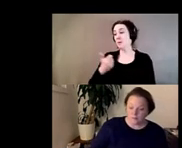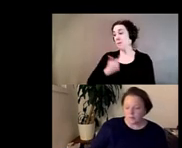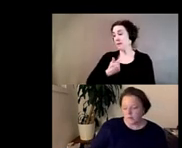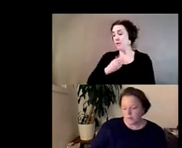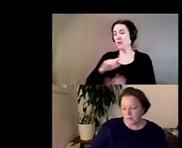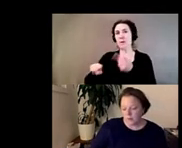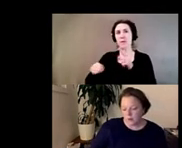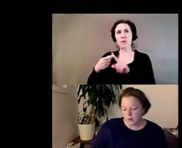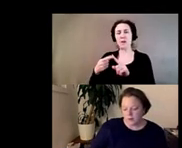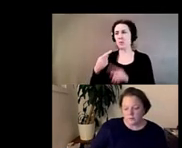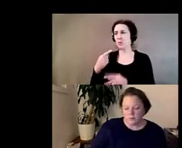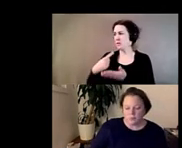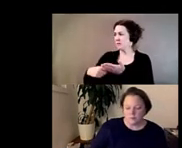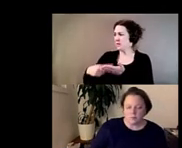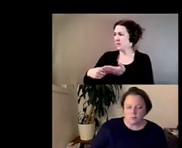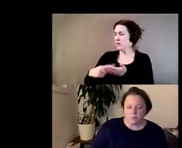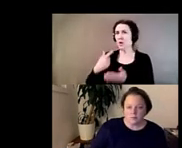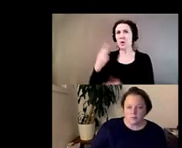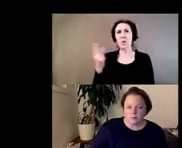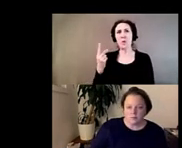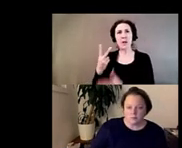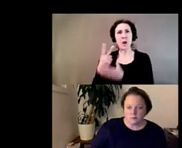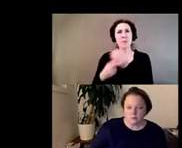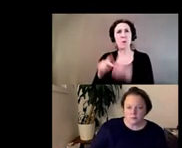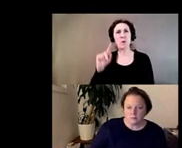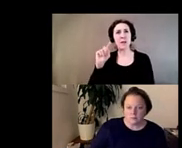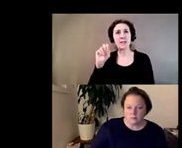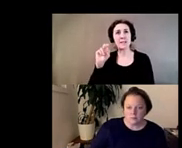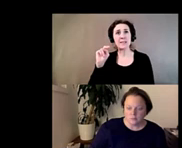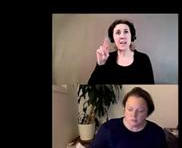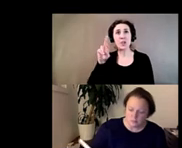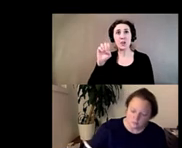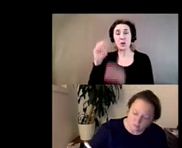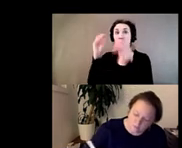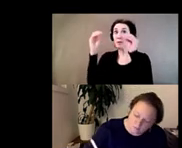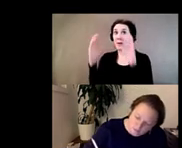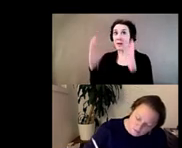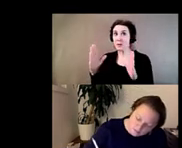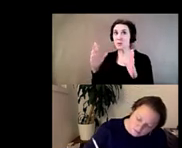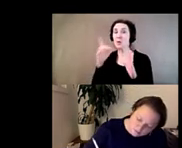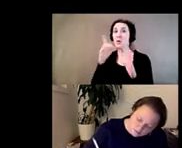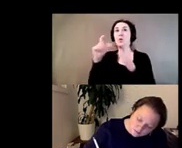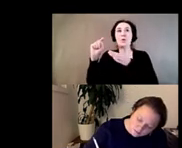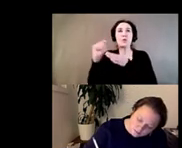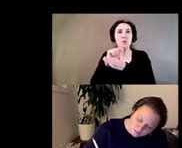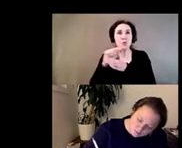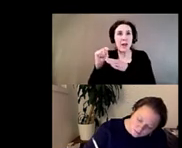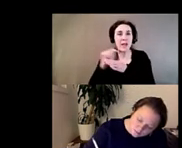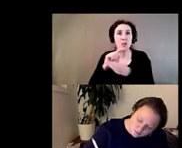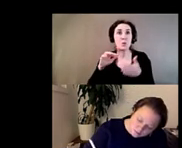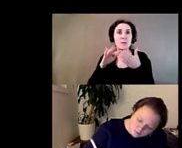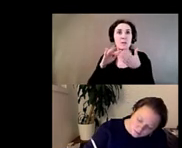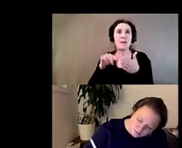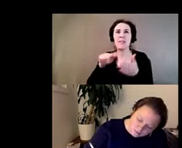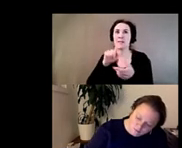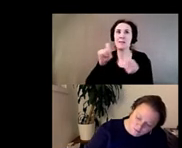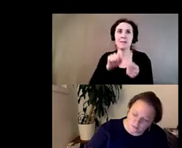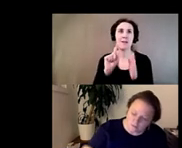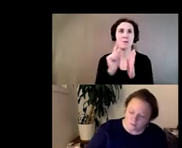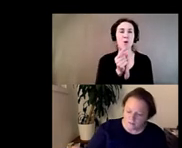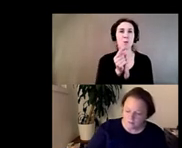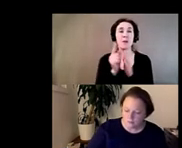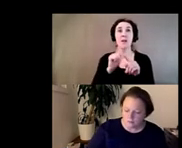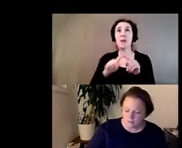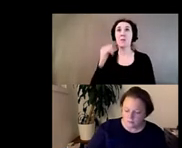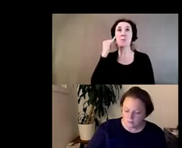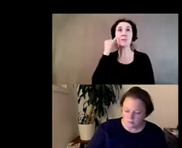like we're both tenured professors um who have been trained to study this exact moment right but if we were just my mom who had